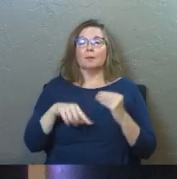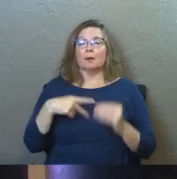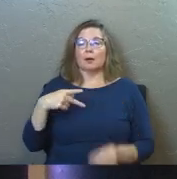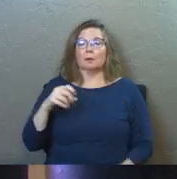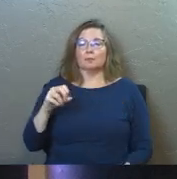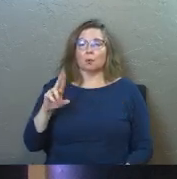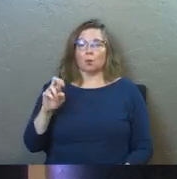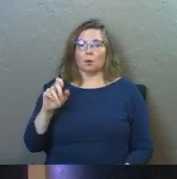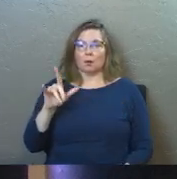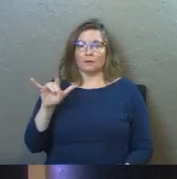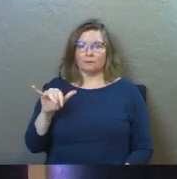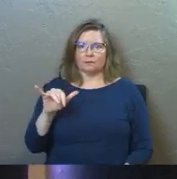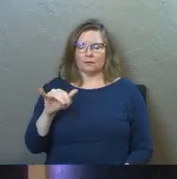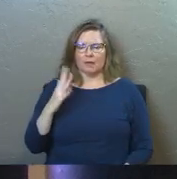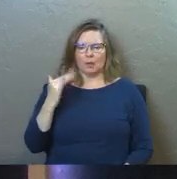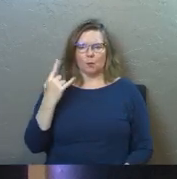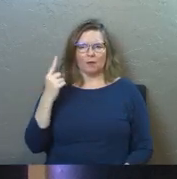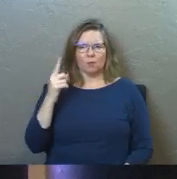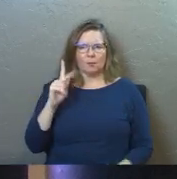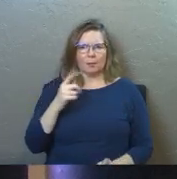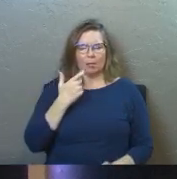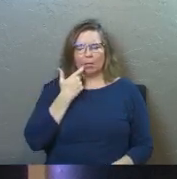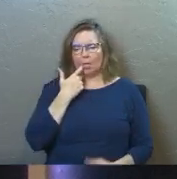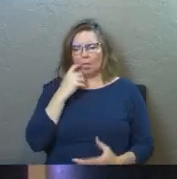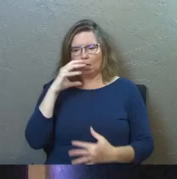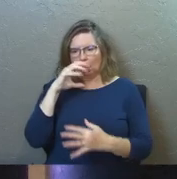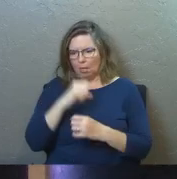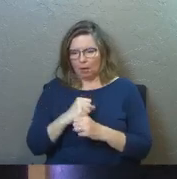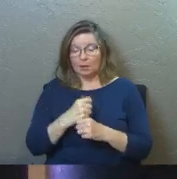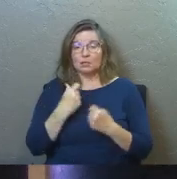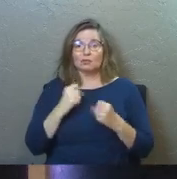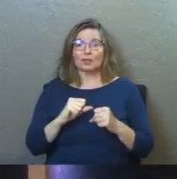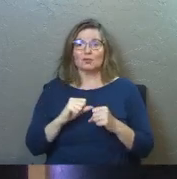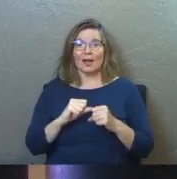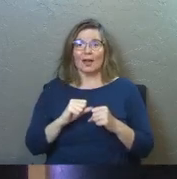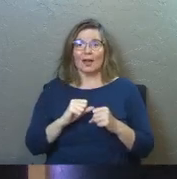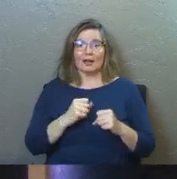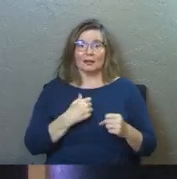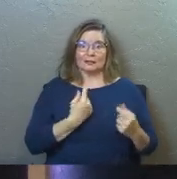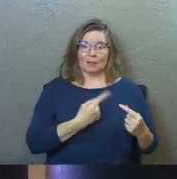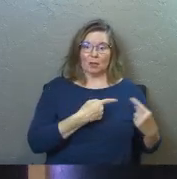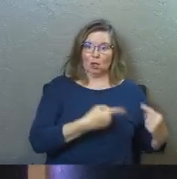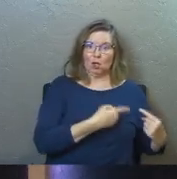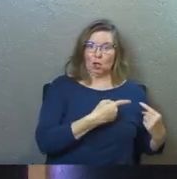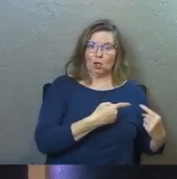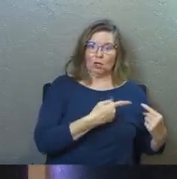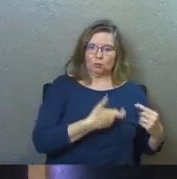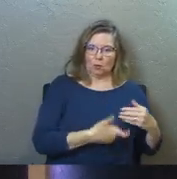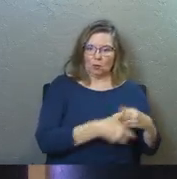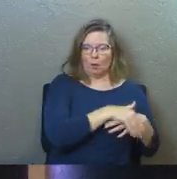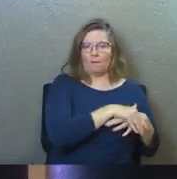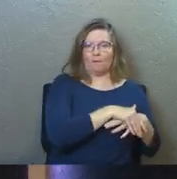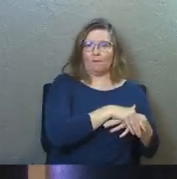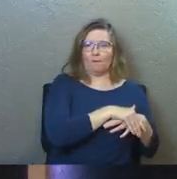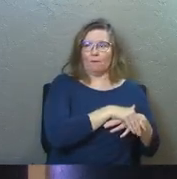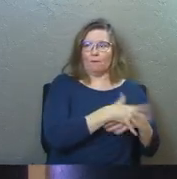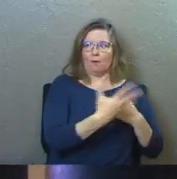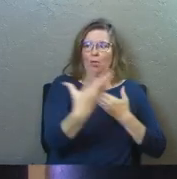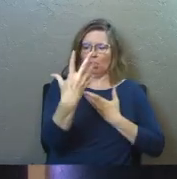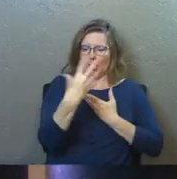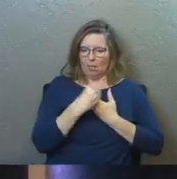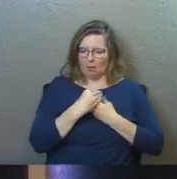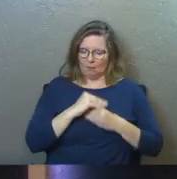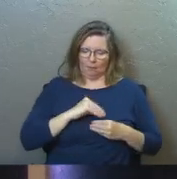pornography, and why do people get stuck in pornography, and it's because they're trying to medicate something, it's because there's, there's good,